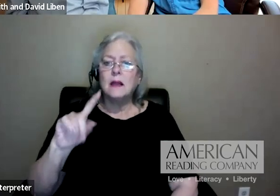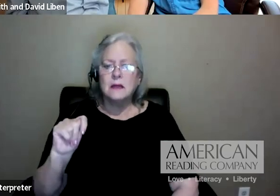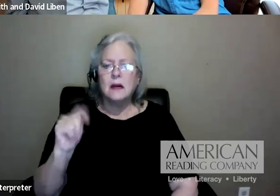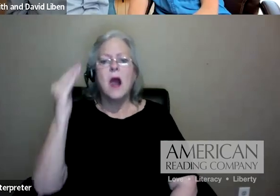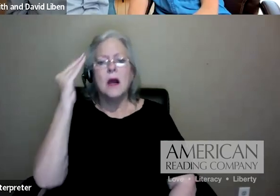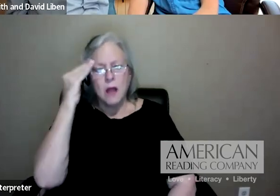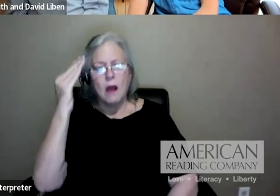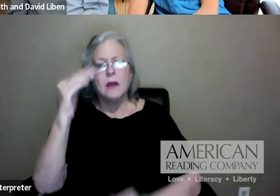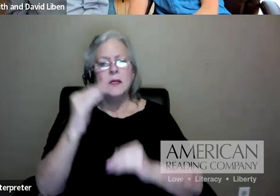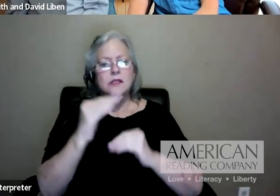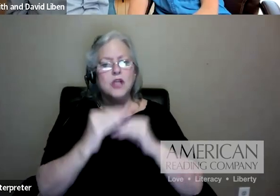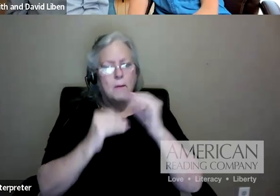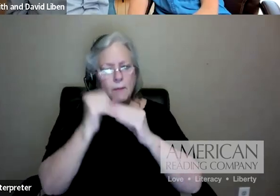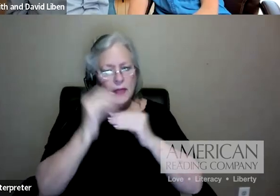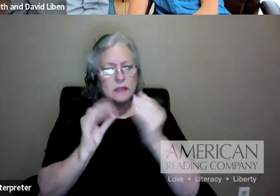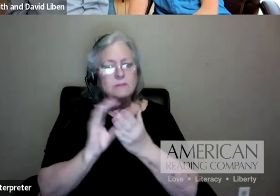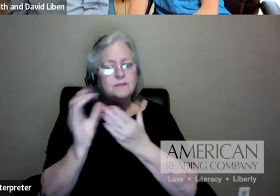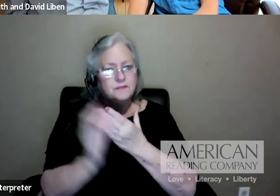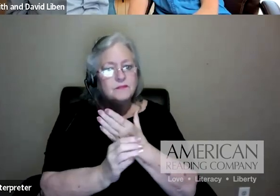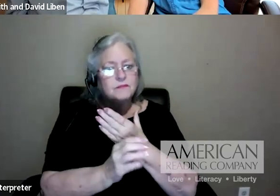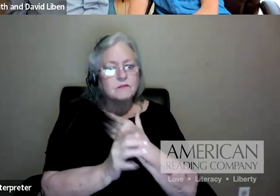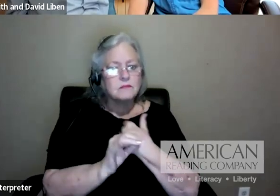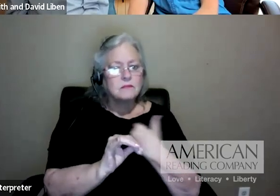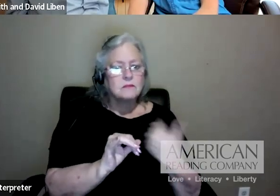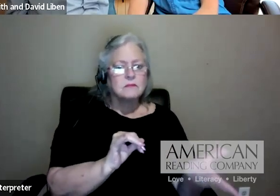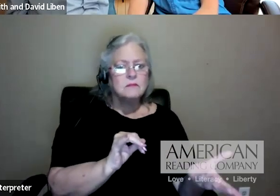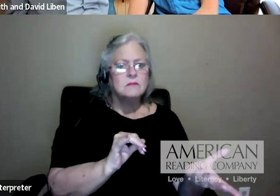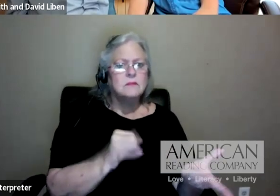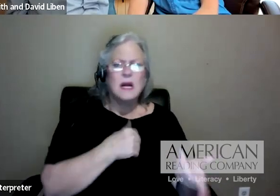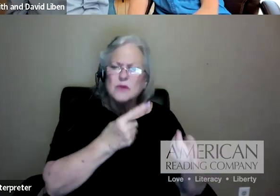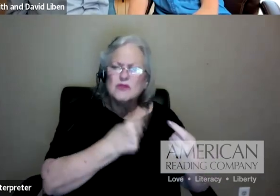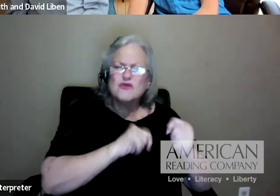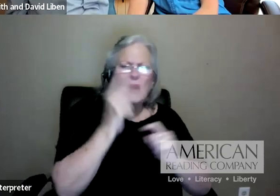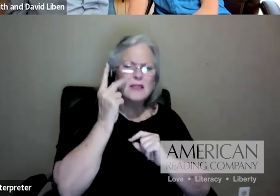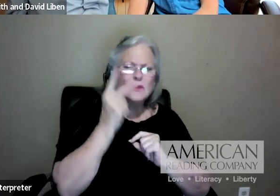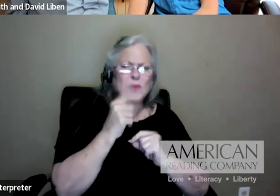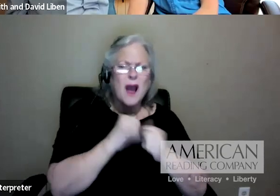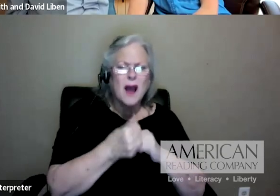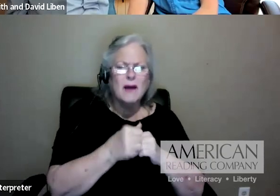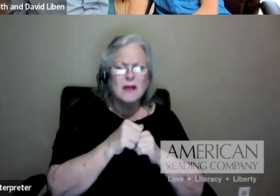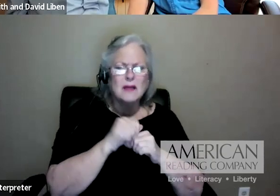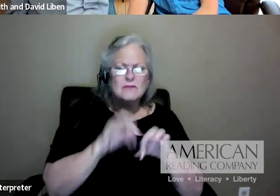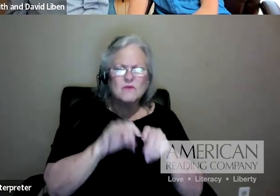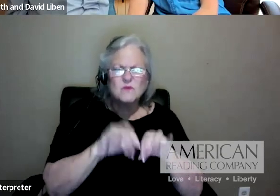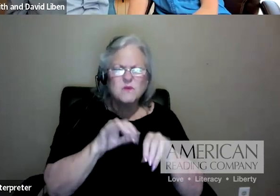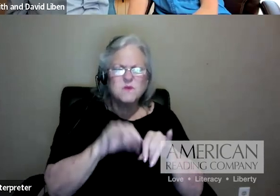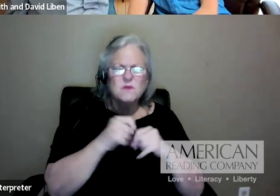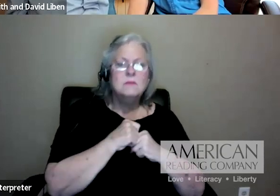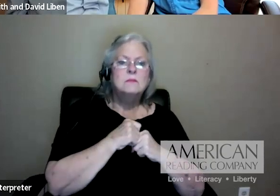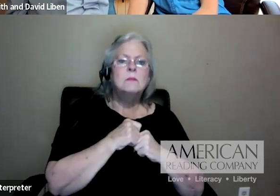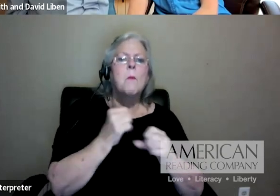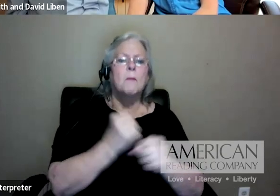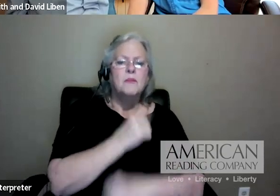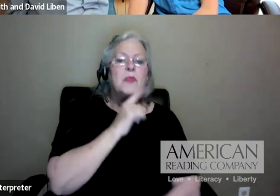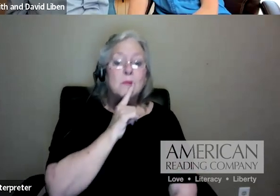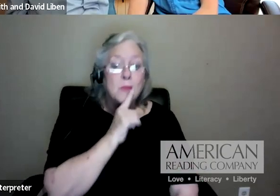is, is, I'm trying to look at the, the wording there. You have to make sure that students can access